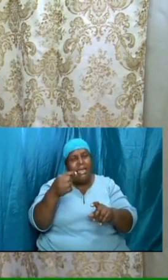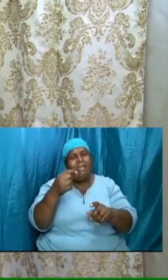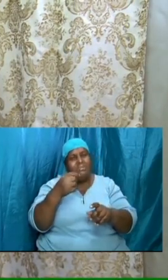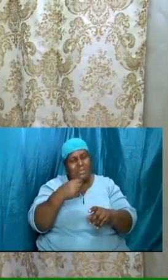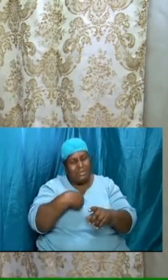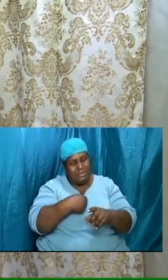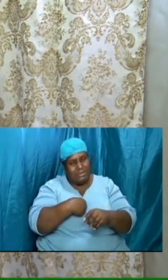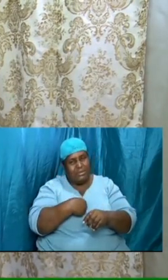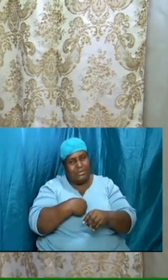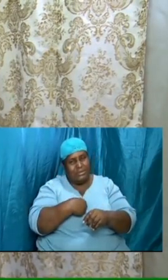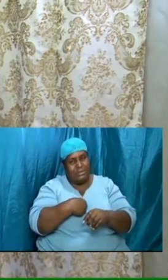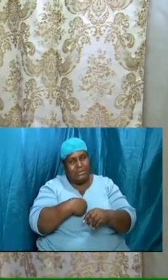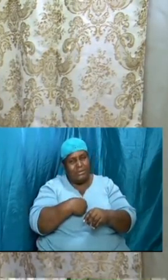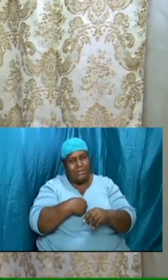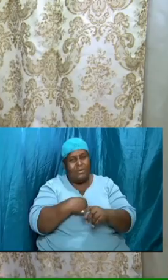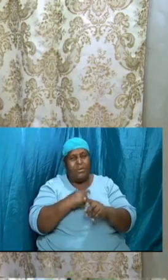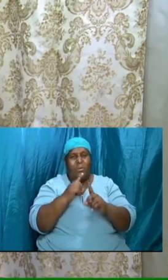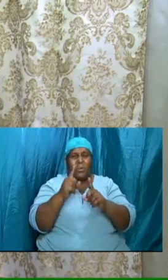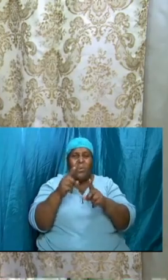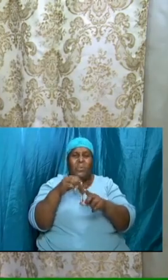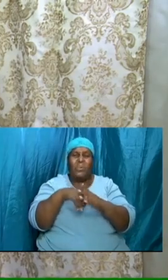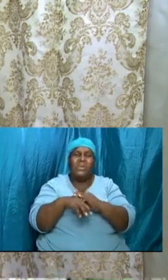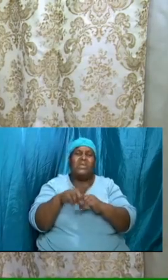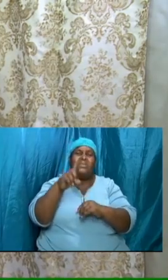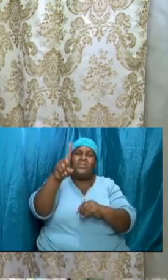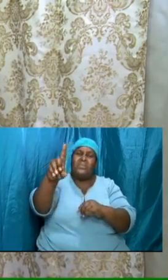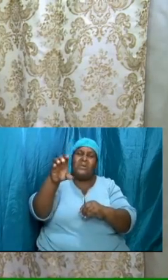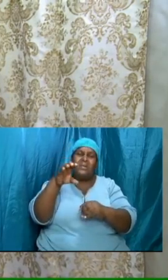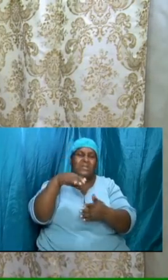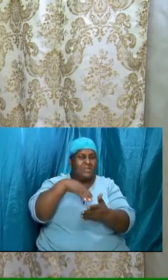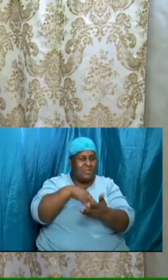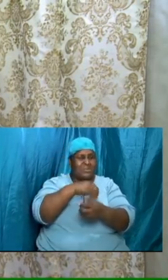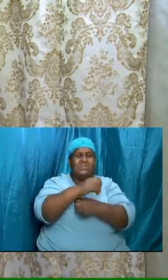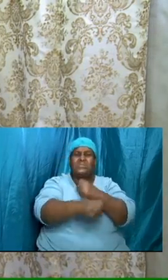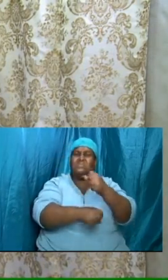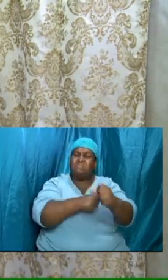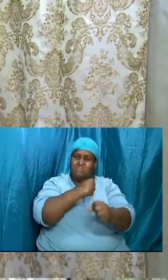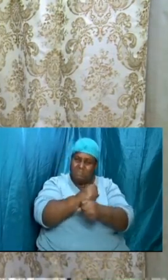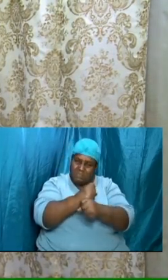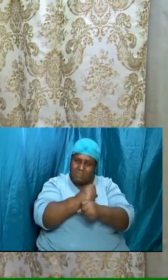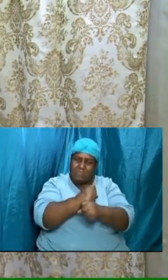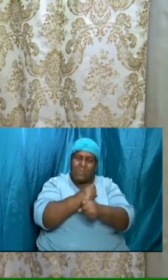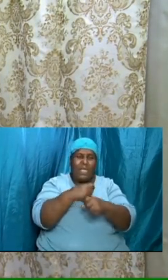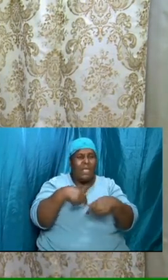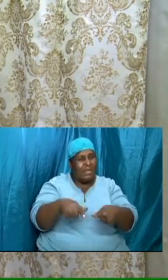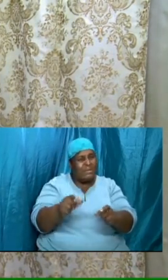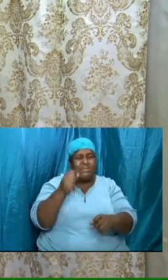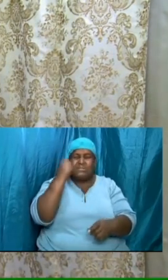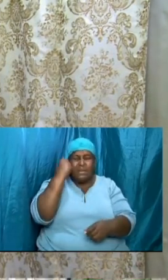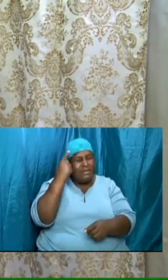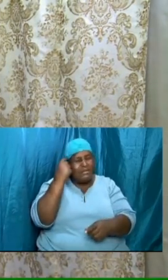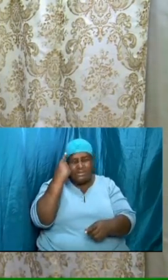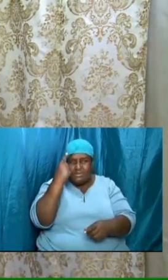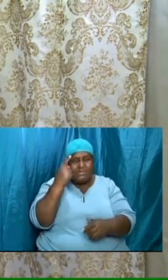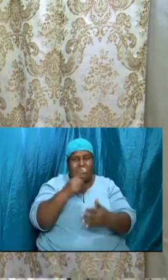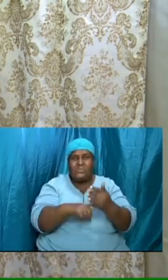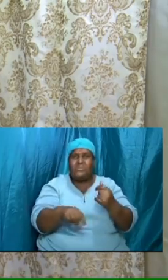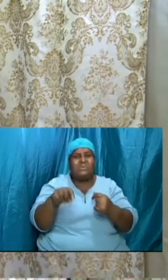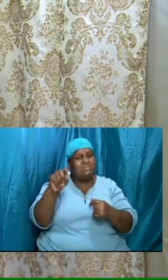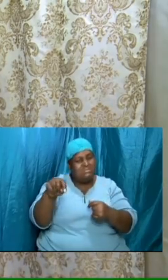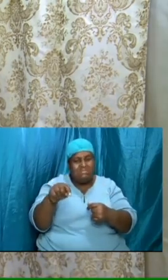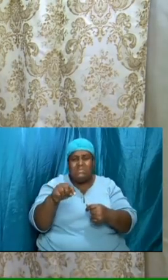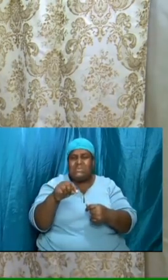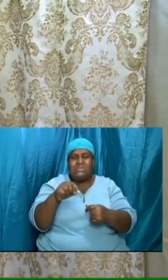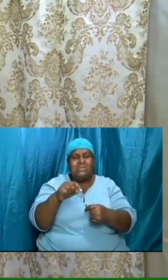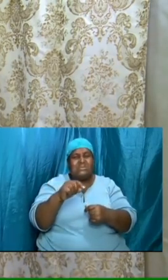area this section that deals with the millennium let us understand what this is about i had no idea that